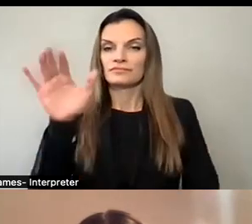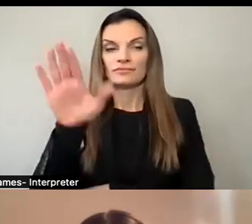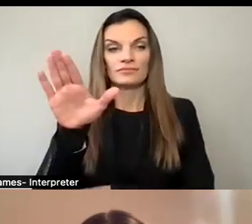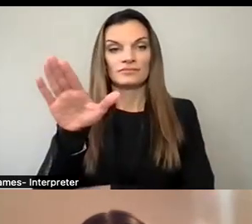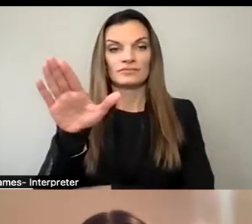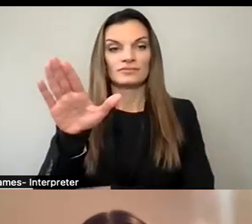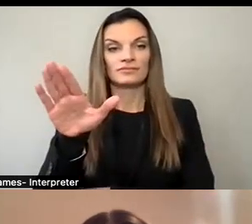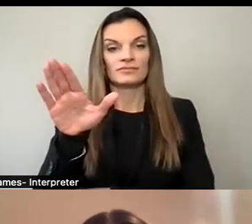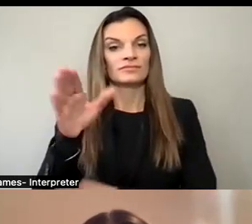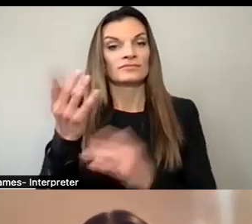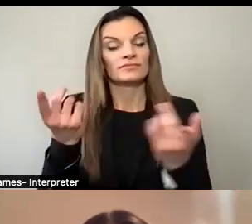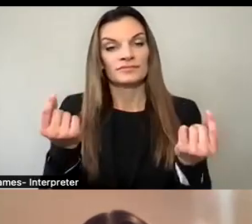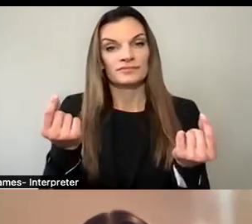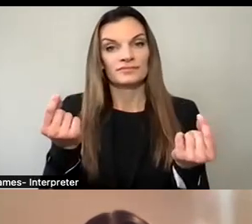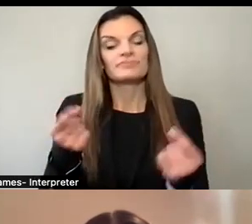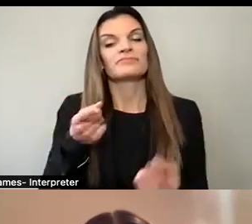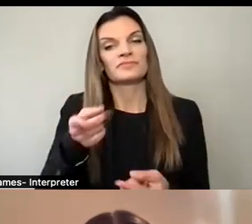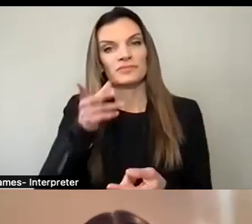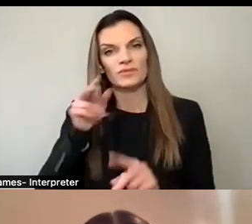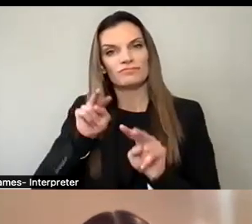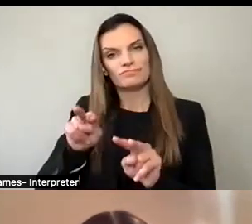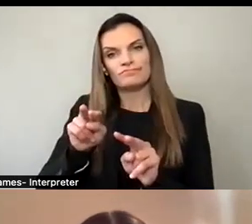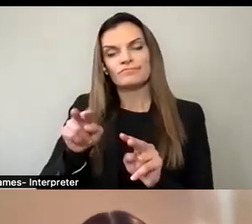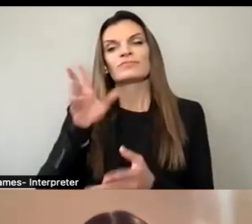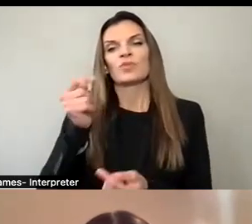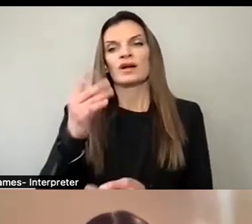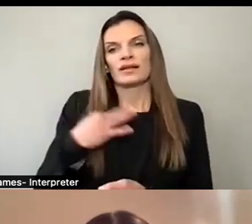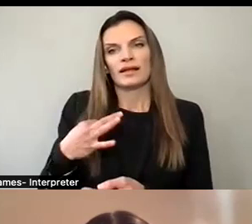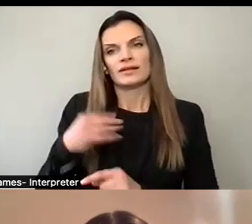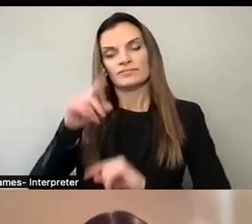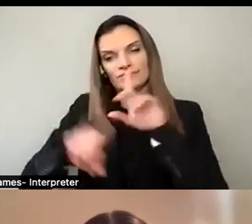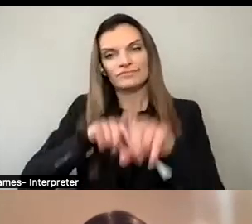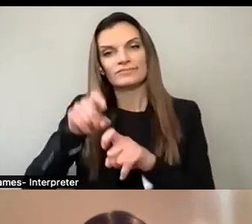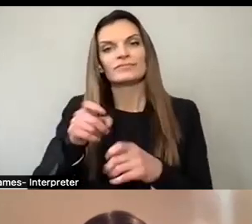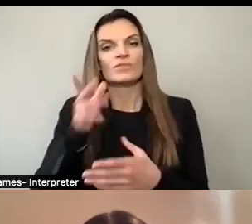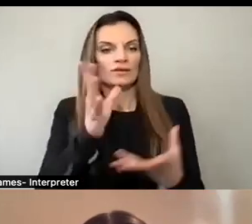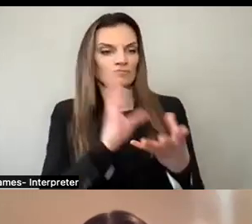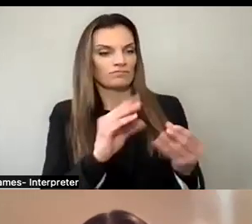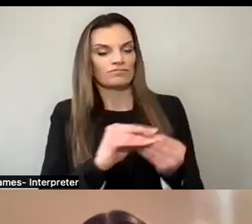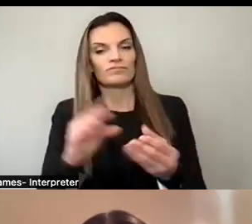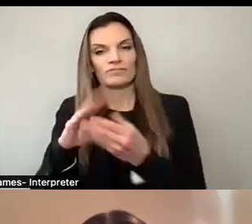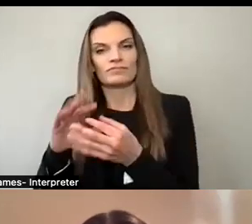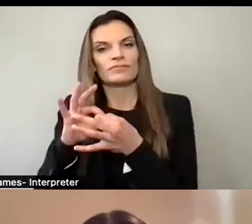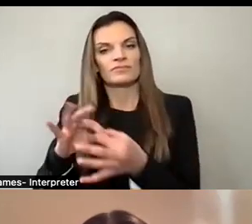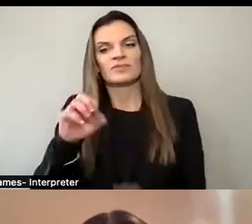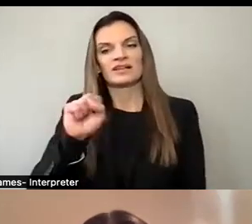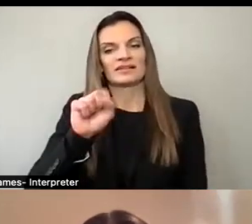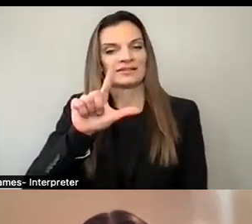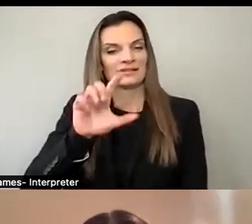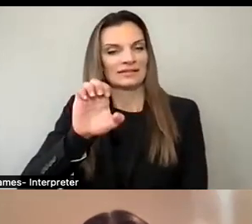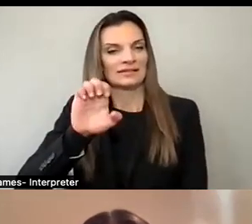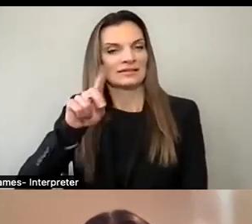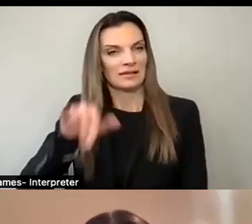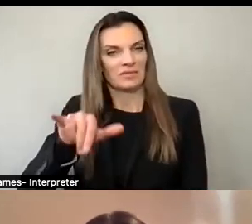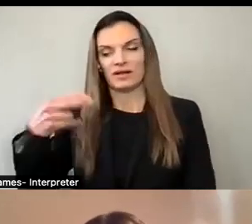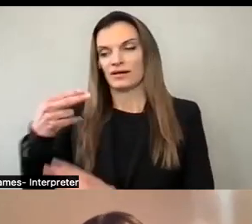opportunity to listen to the candidates' views on issues of importance to the Sleepy Hollow community so that you can